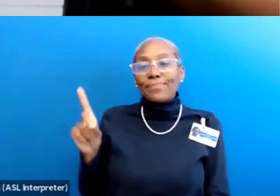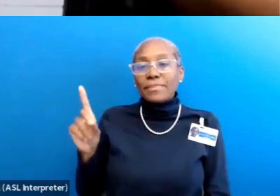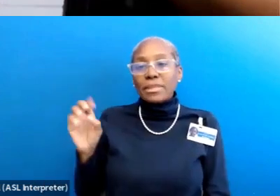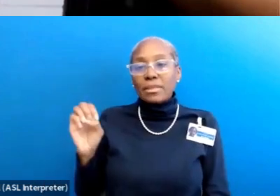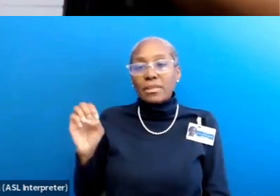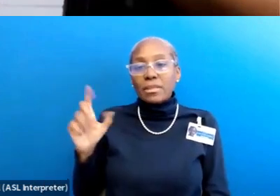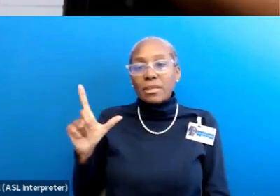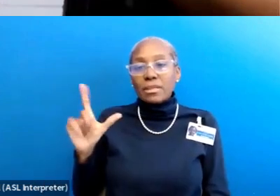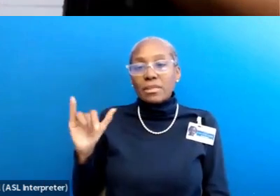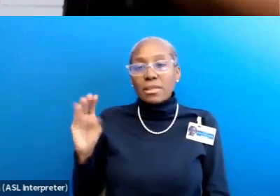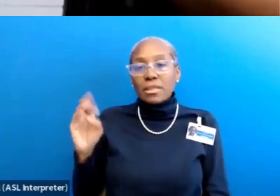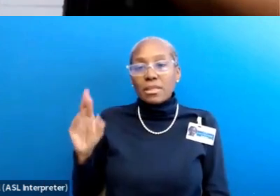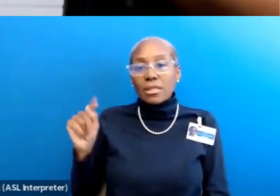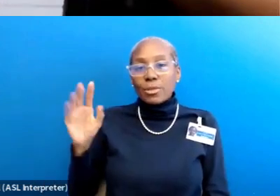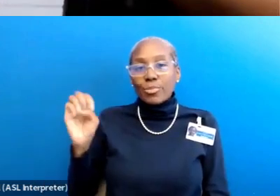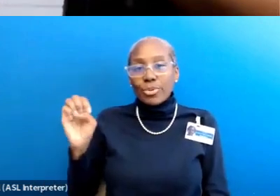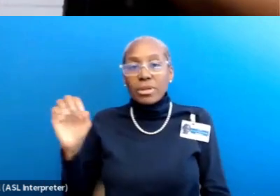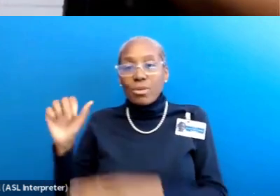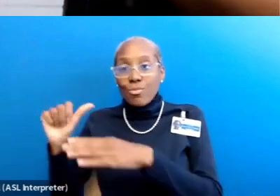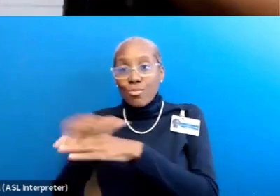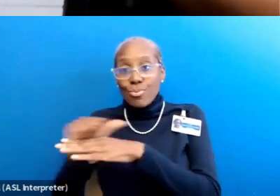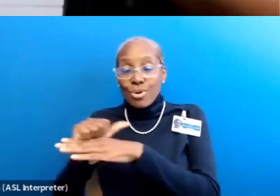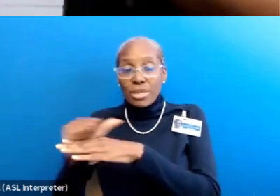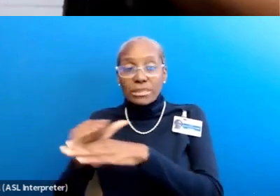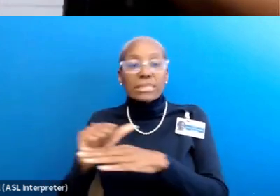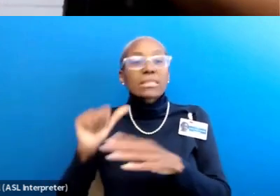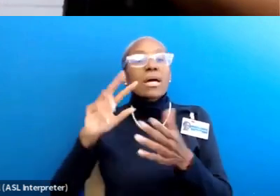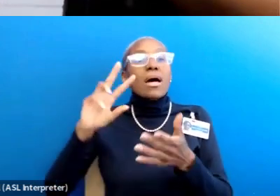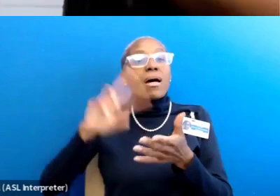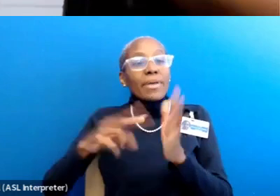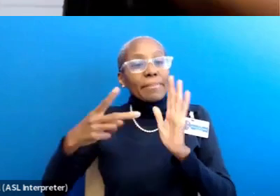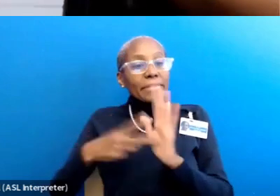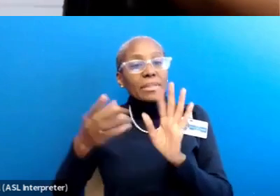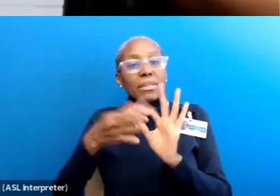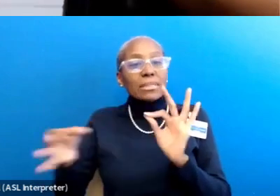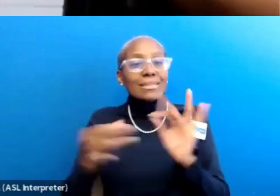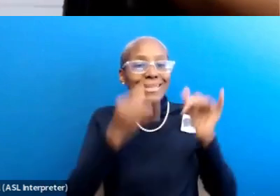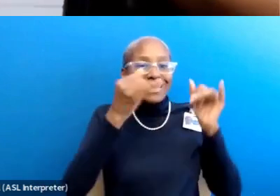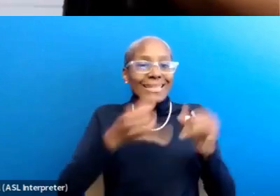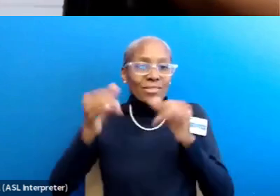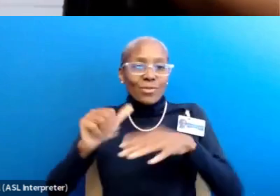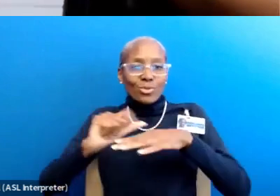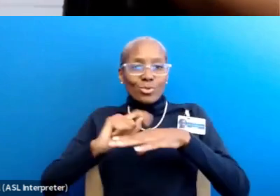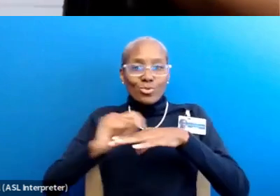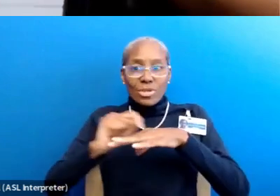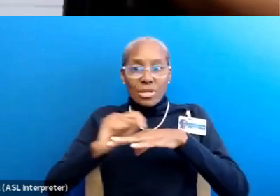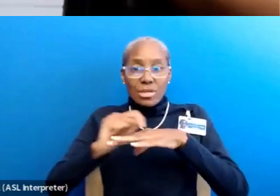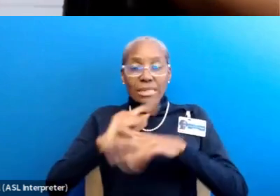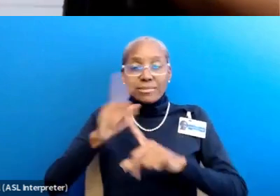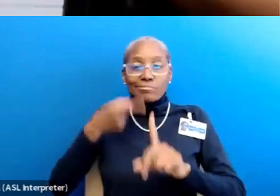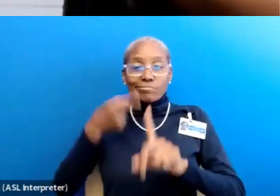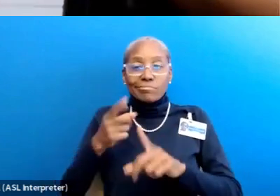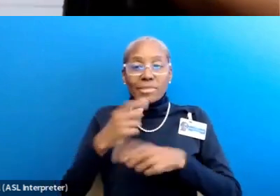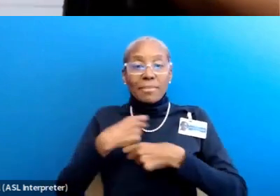psychologist Anders Ericsson and colleagues, deliberate practice is defined as individualized training specifically